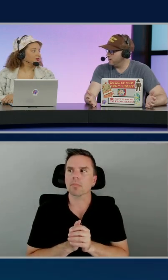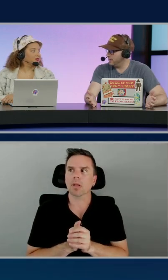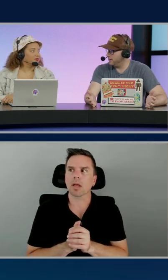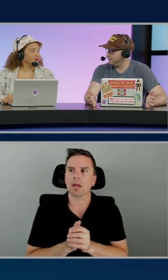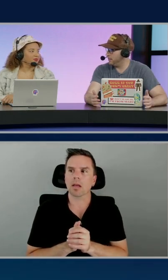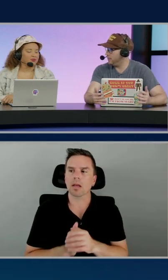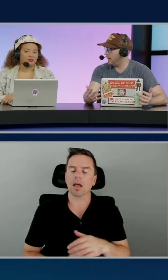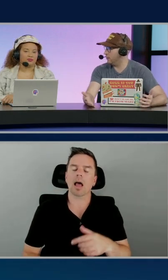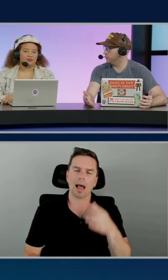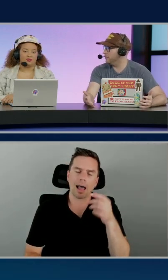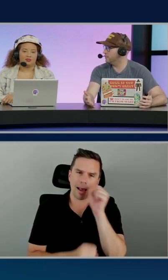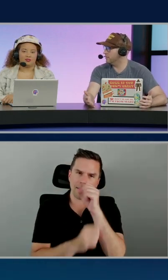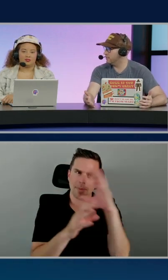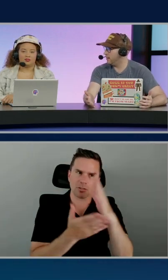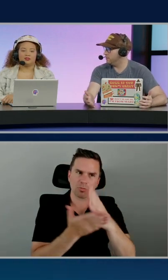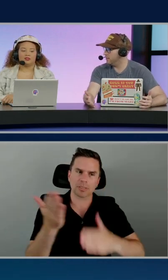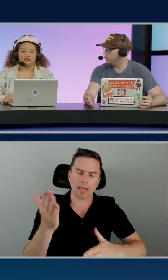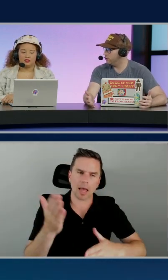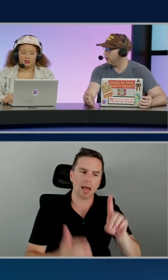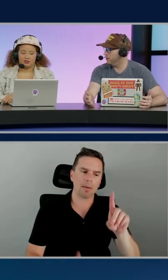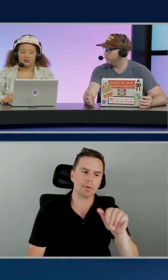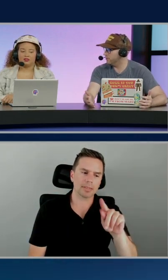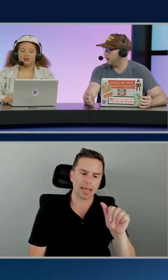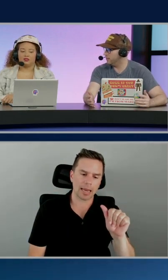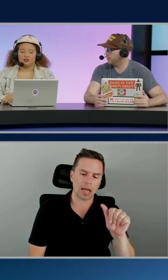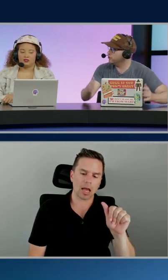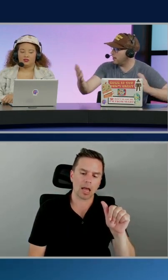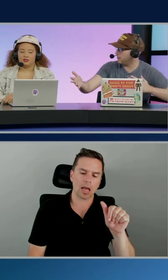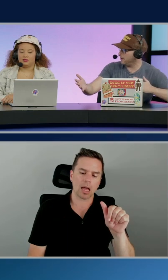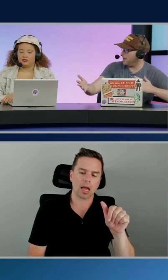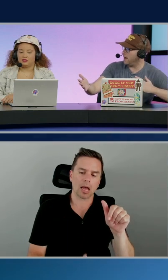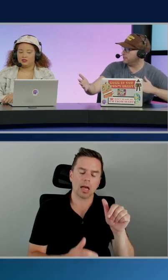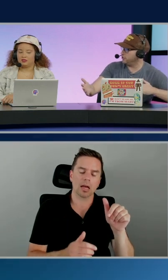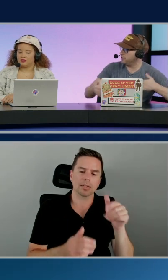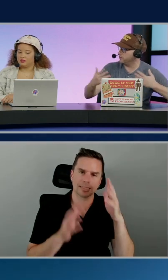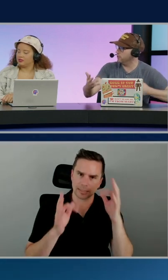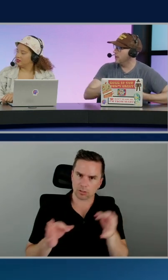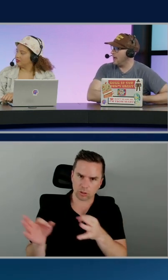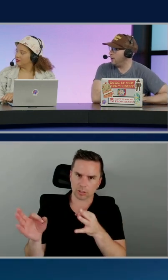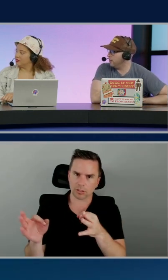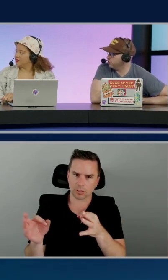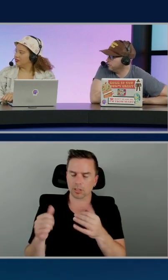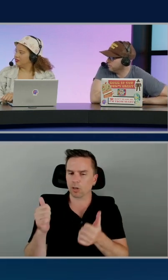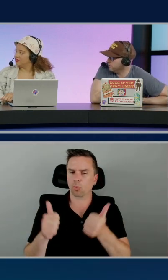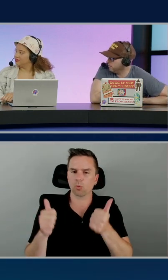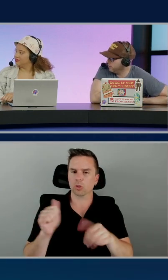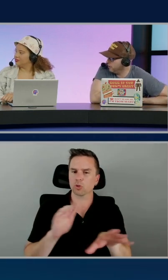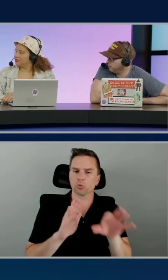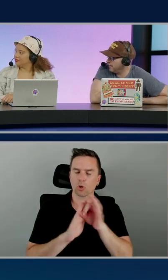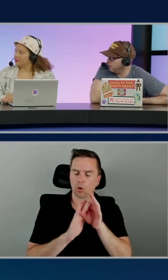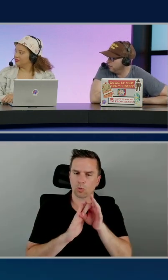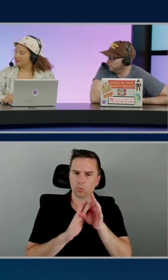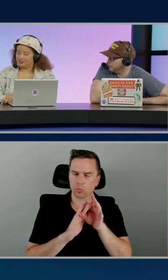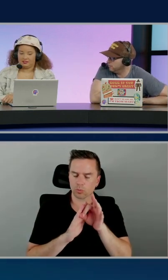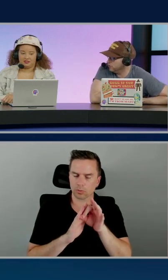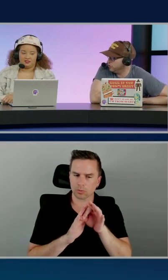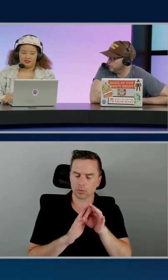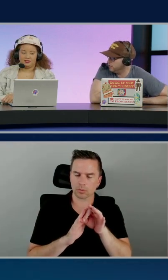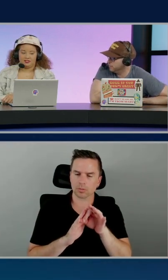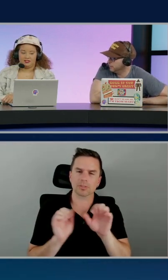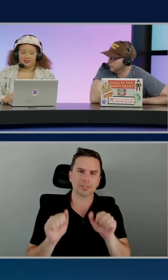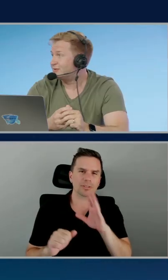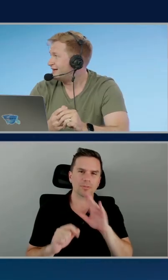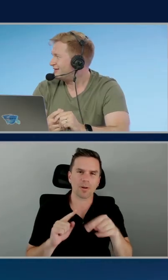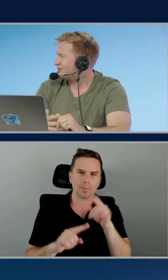around the actual instance types that you chose, right? Can you talk about that? Can you talk through how you actually landed on... Well,